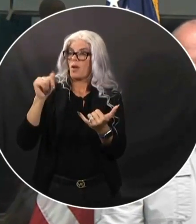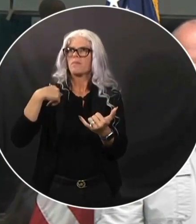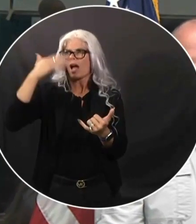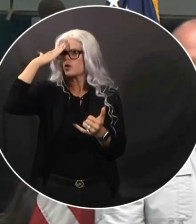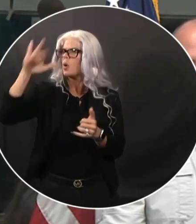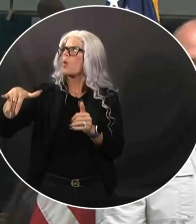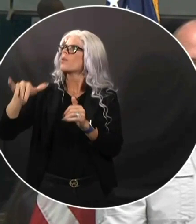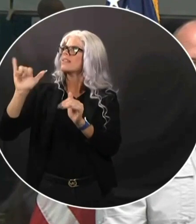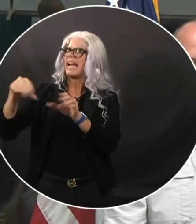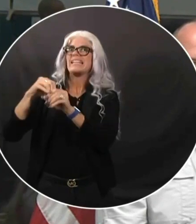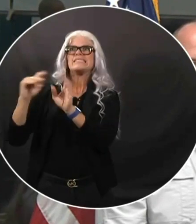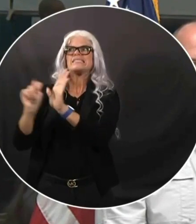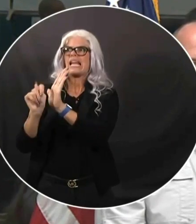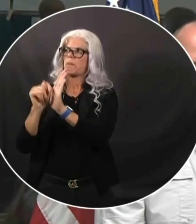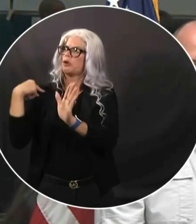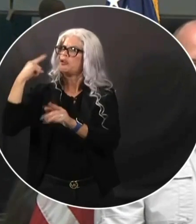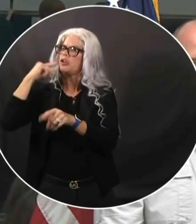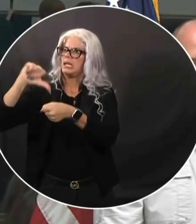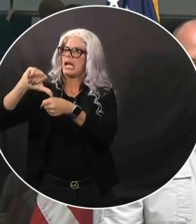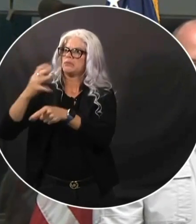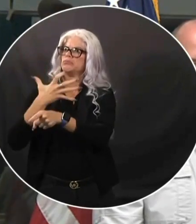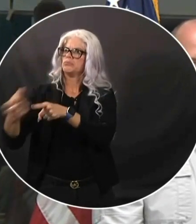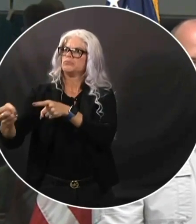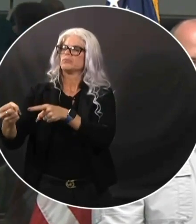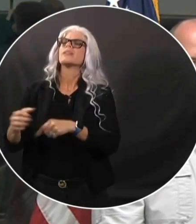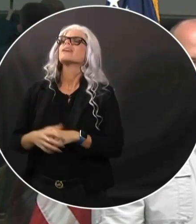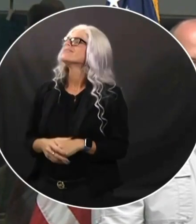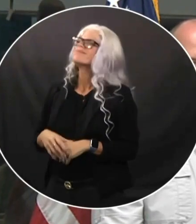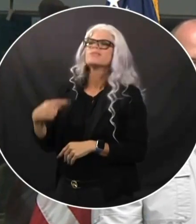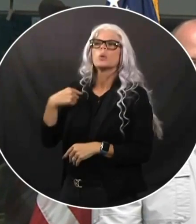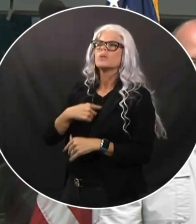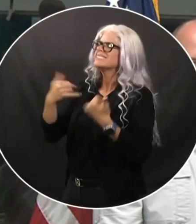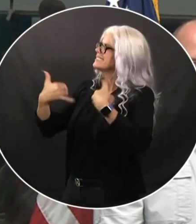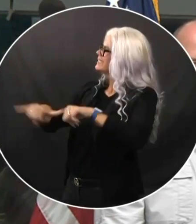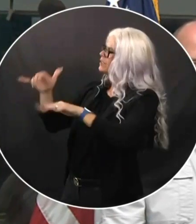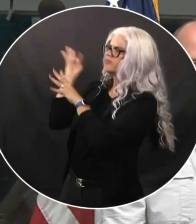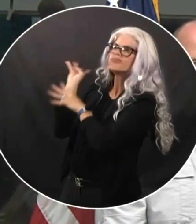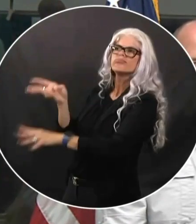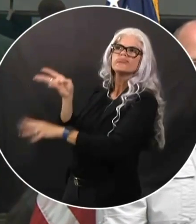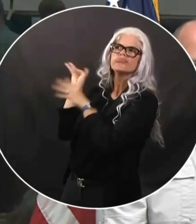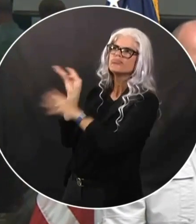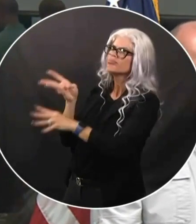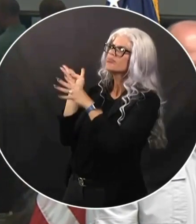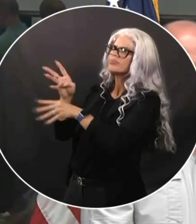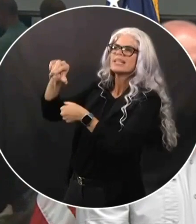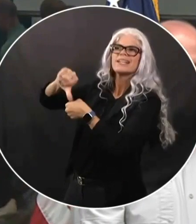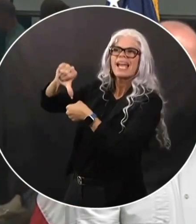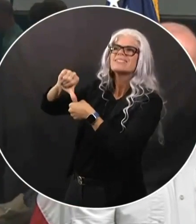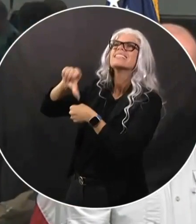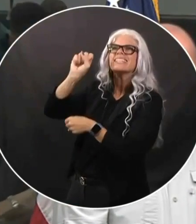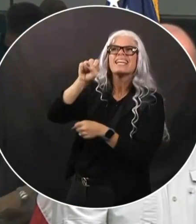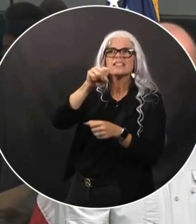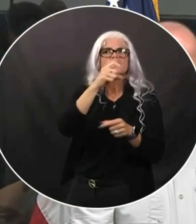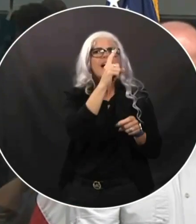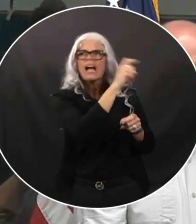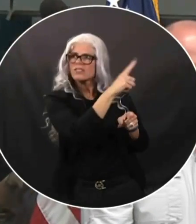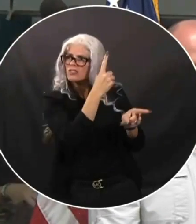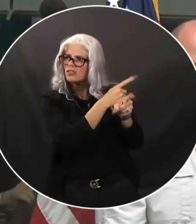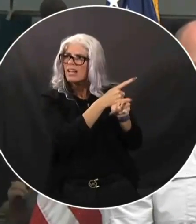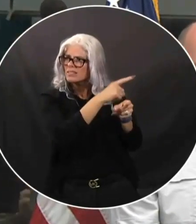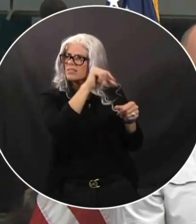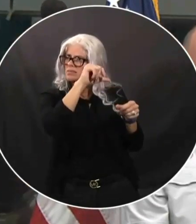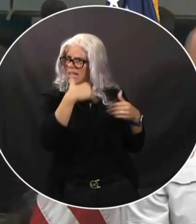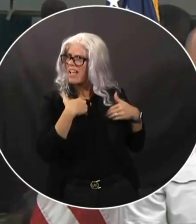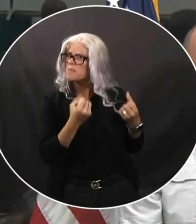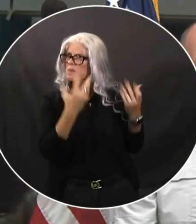So they're constantly resupplying the fuel and there have been some. But I think Kevin, by and large, I mean, it's getting resupplied and